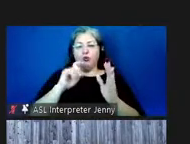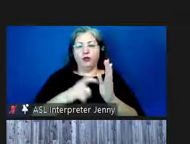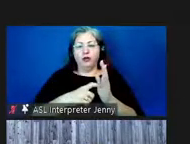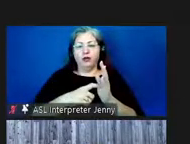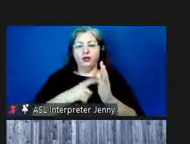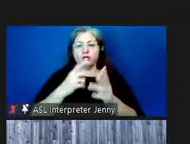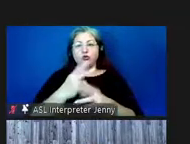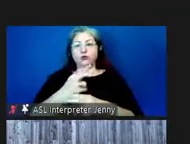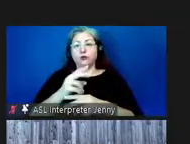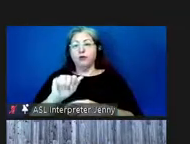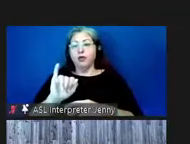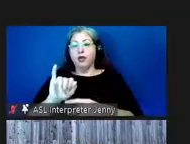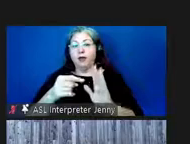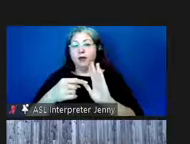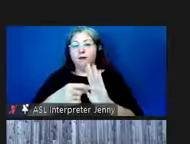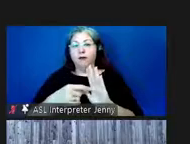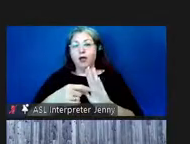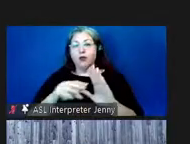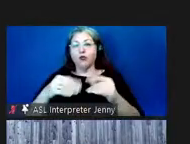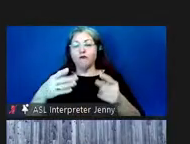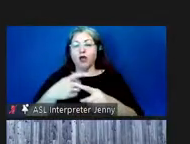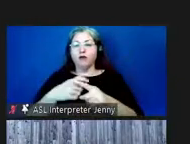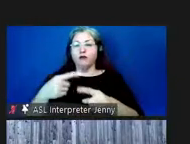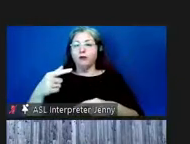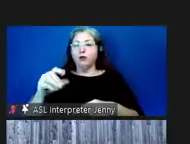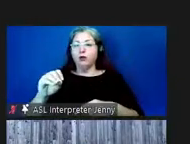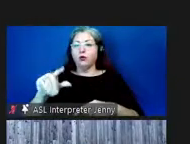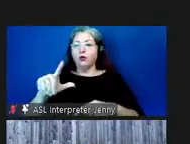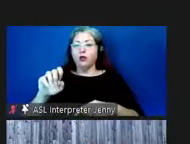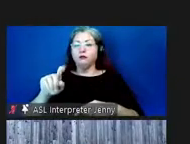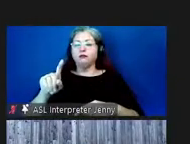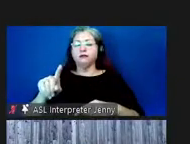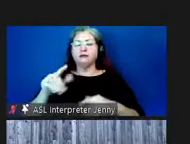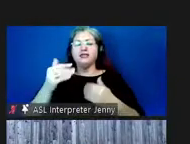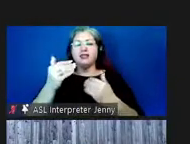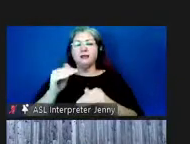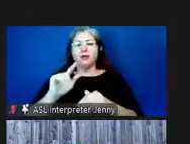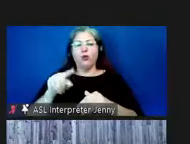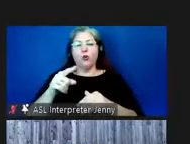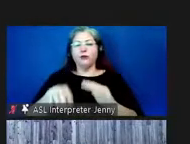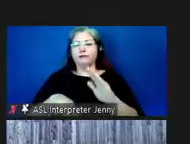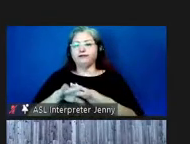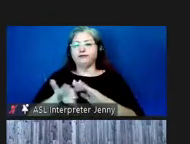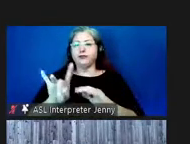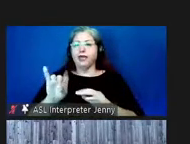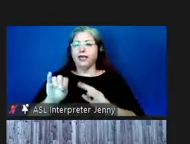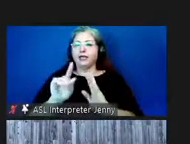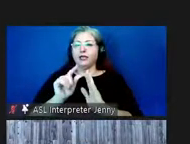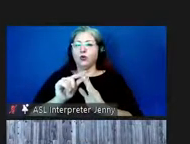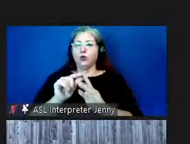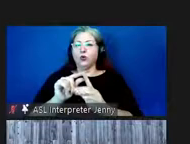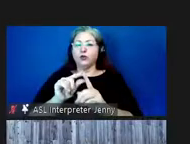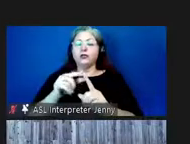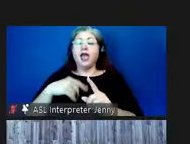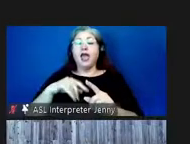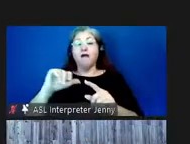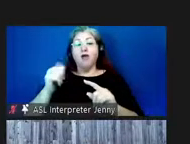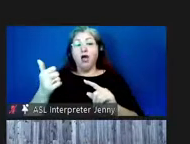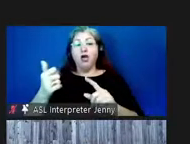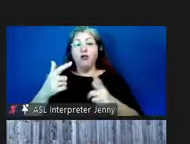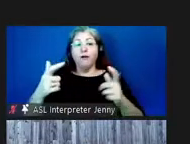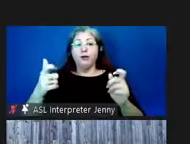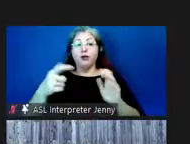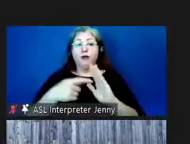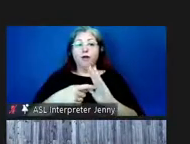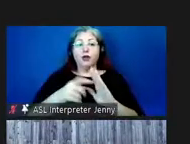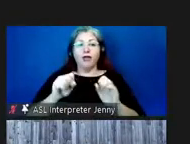uh and model provided by google which is pretty limited only 80 words um there are other bigger models out there that will give